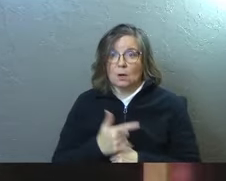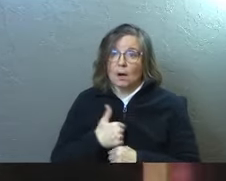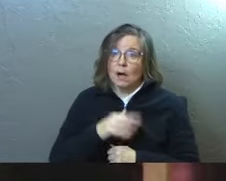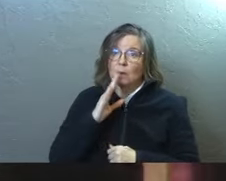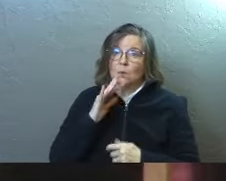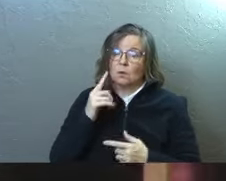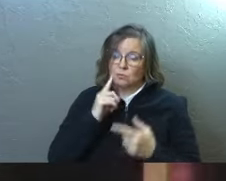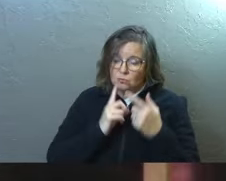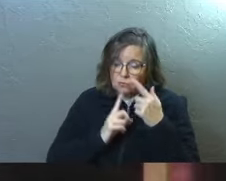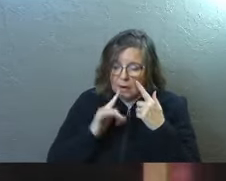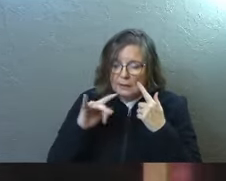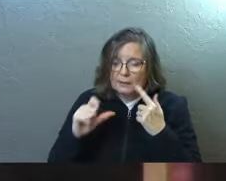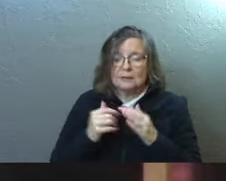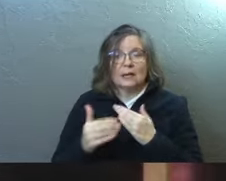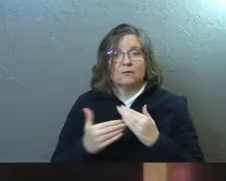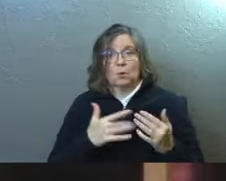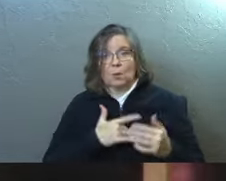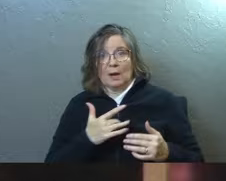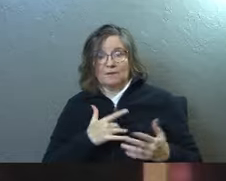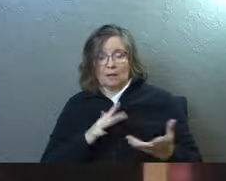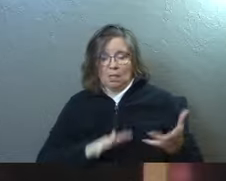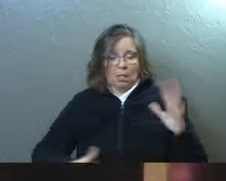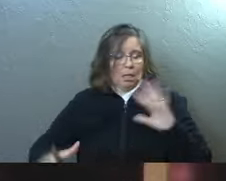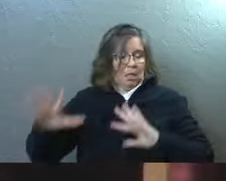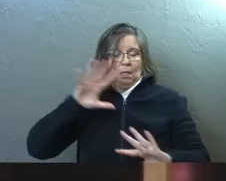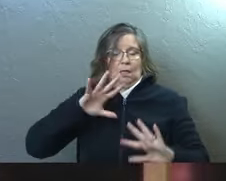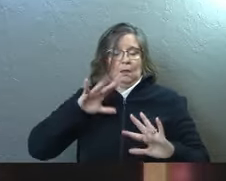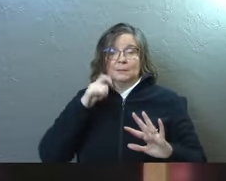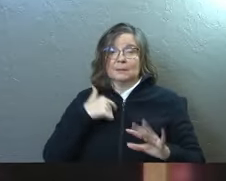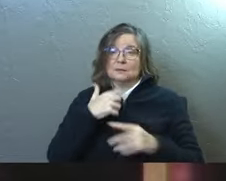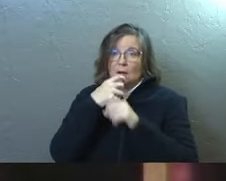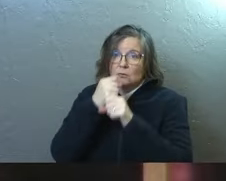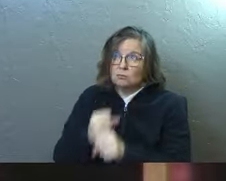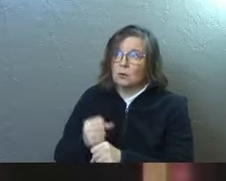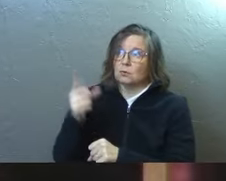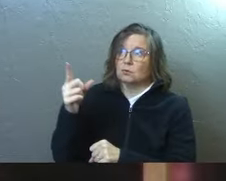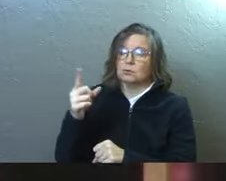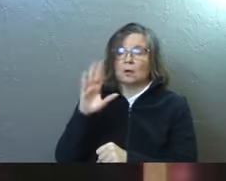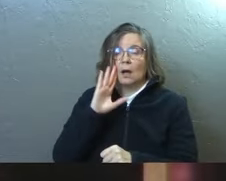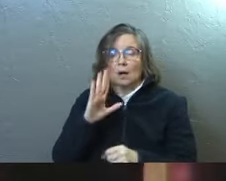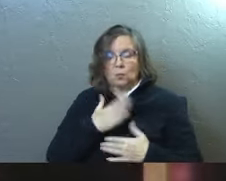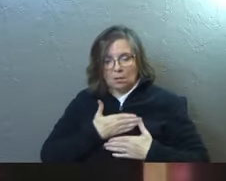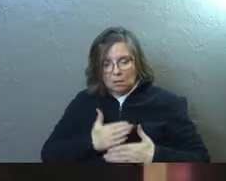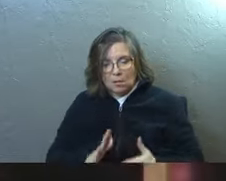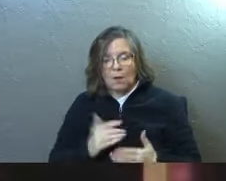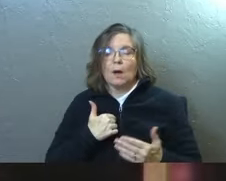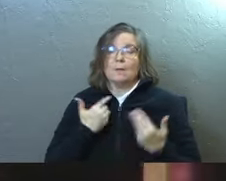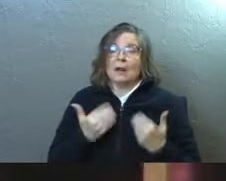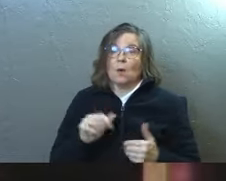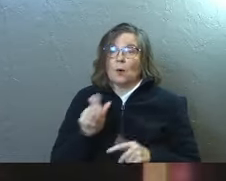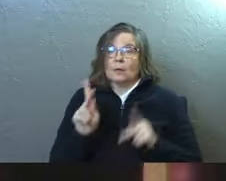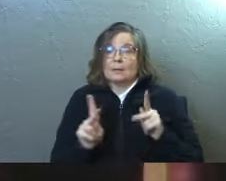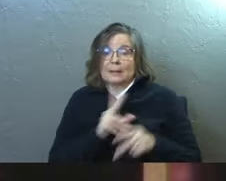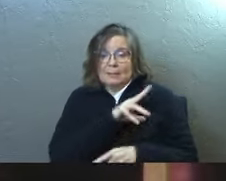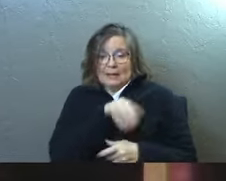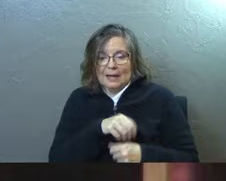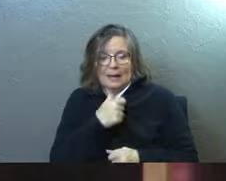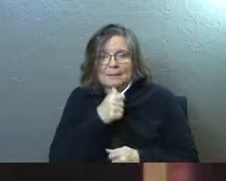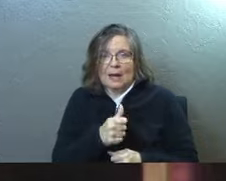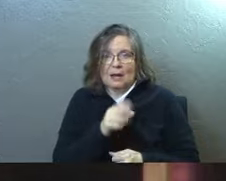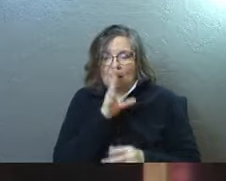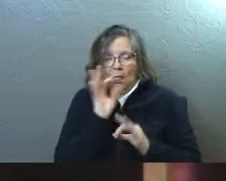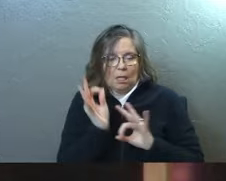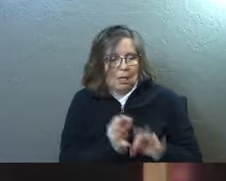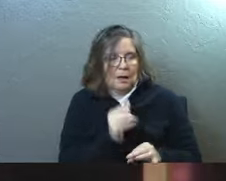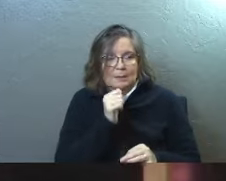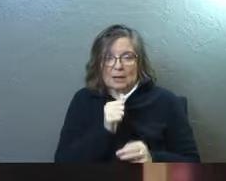I'm going to cry the tears, even though I feel out of control because I trust you. I'm going to allow, I'm going to allow other people in. I'm not going to